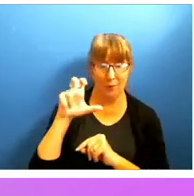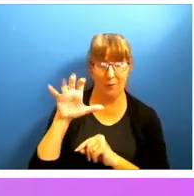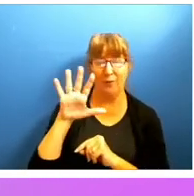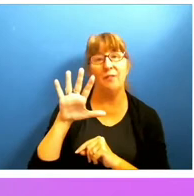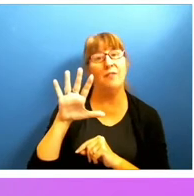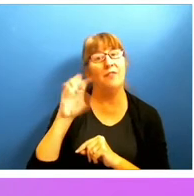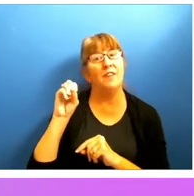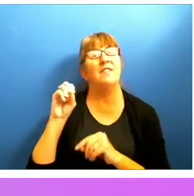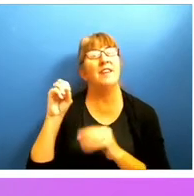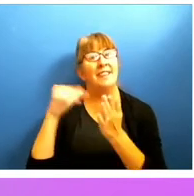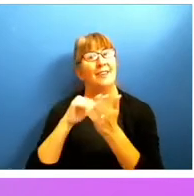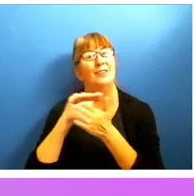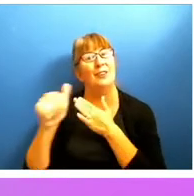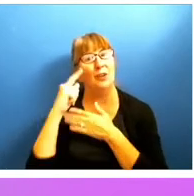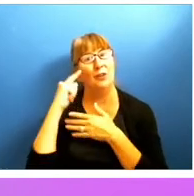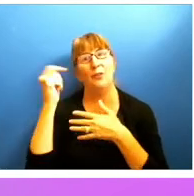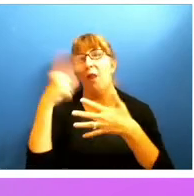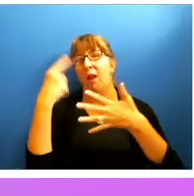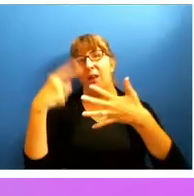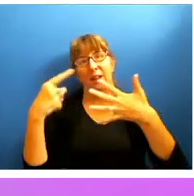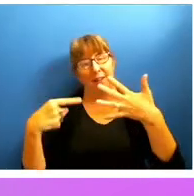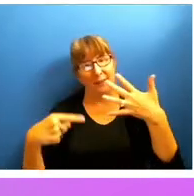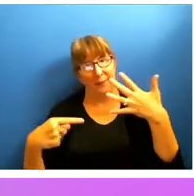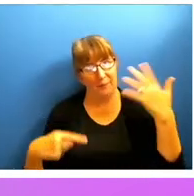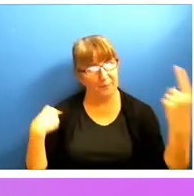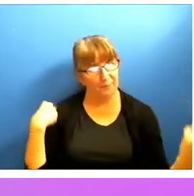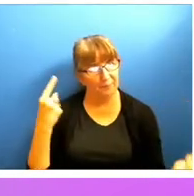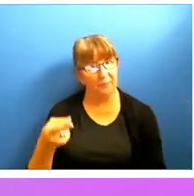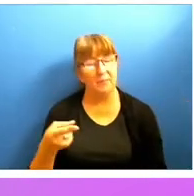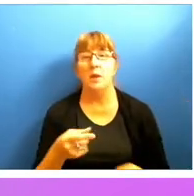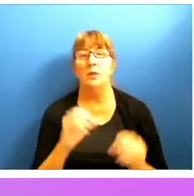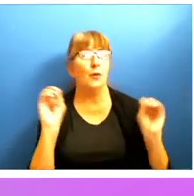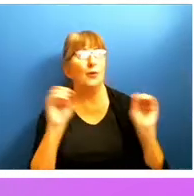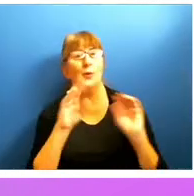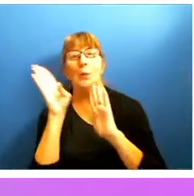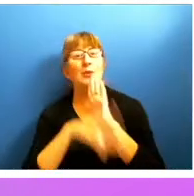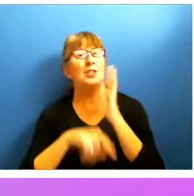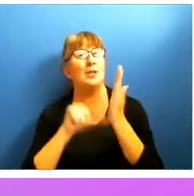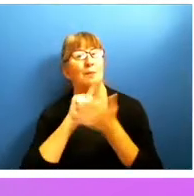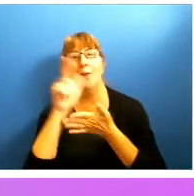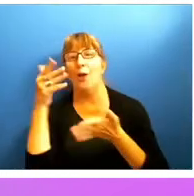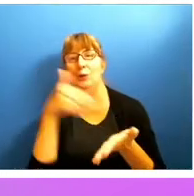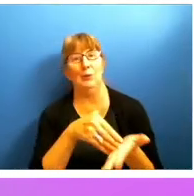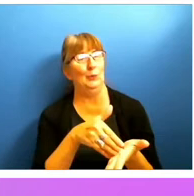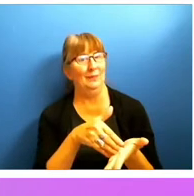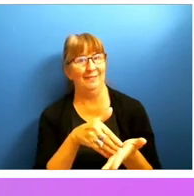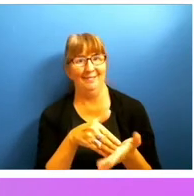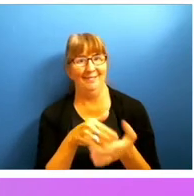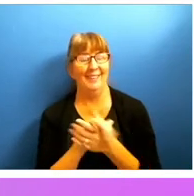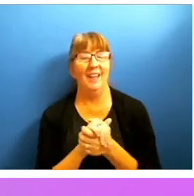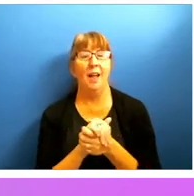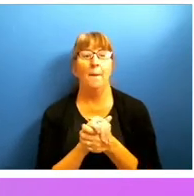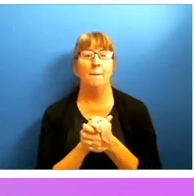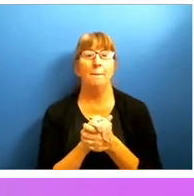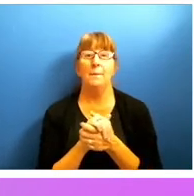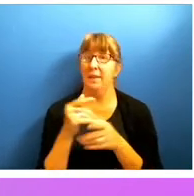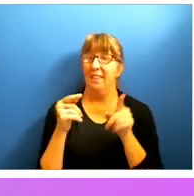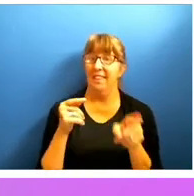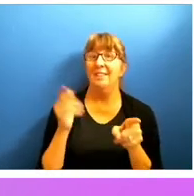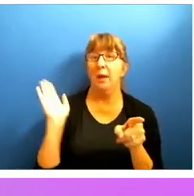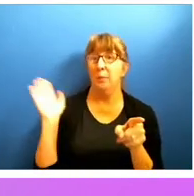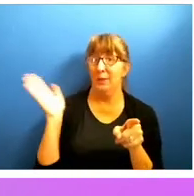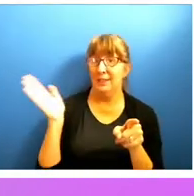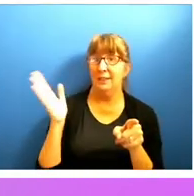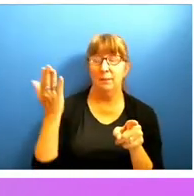that you just had to spend on all this activity. So there's no such thing as a cheap lawsuit in this space. And I've had – I presented this at